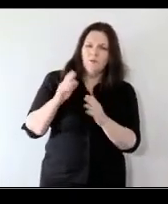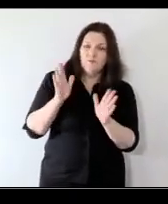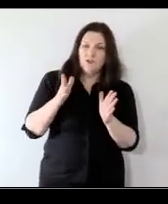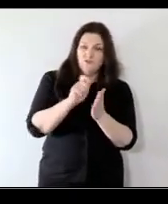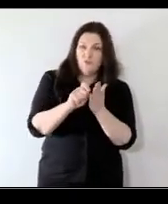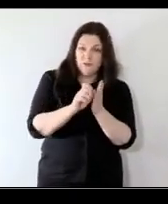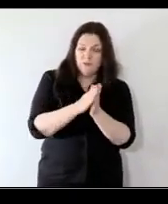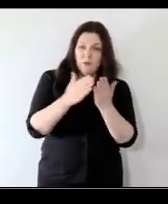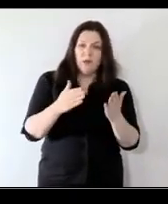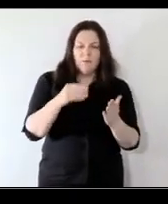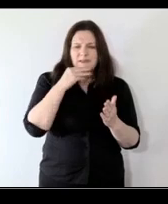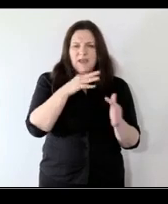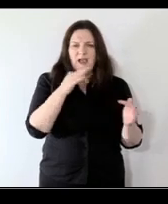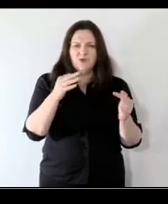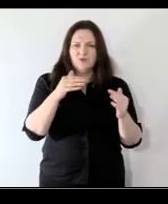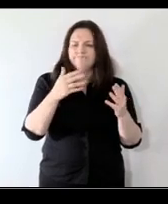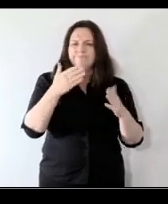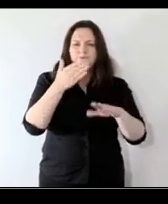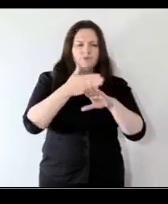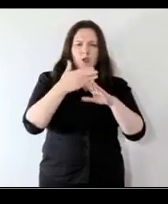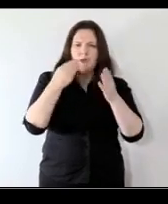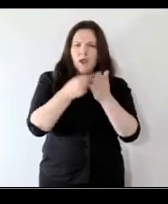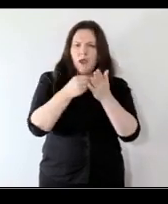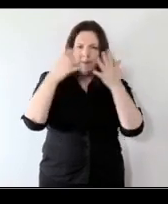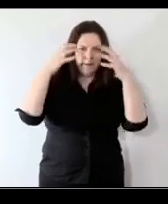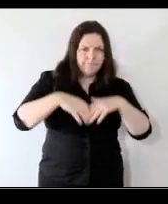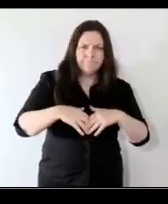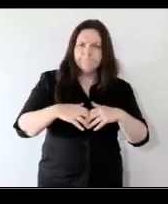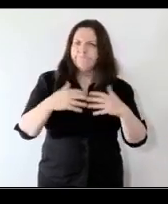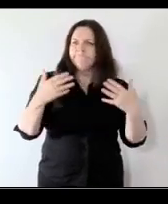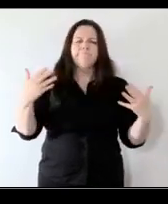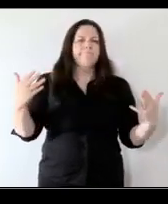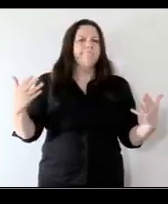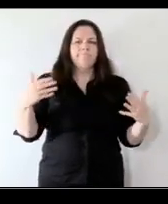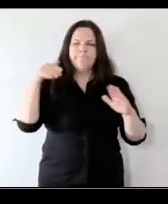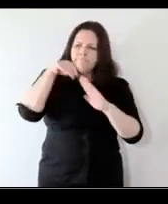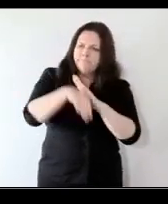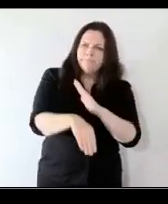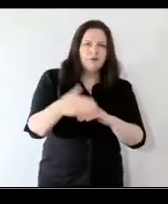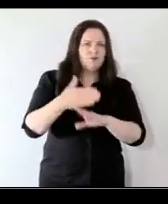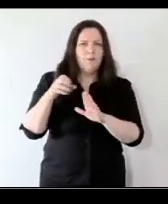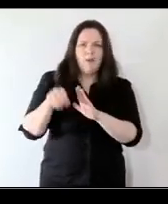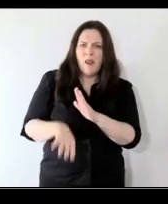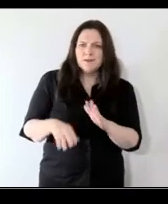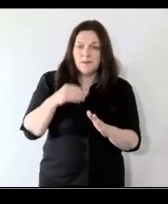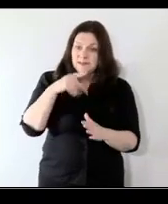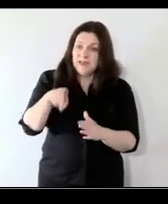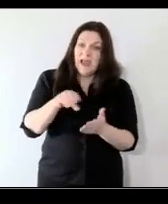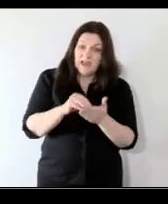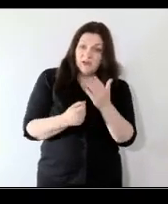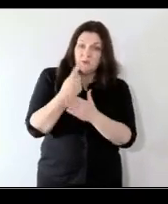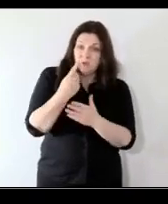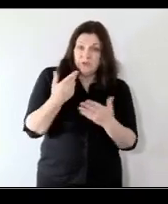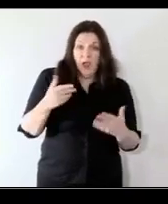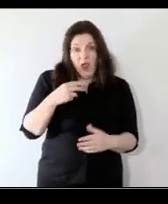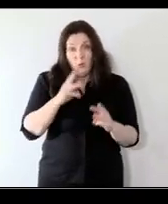coming out the back of recession you know job losses world economy was really suffering and there was an opportunity in that moment i'd like to think you know and we were all